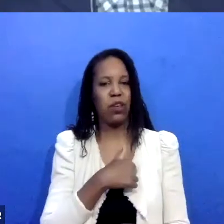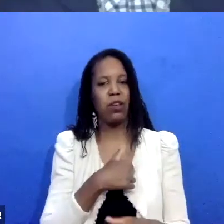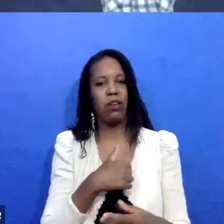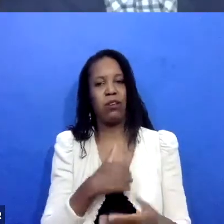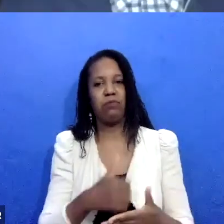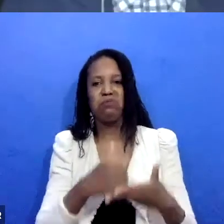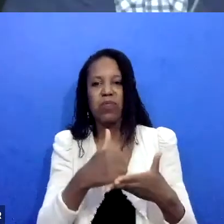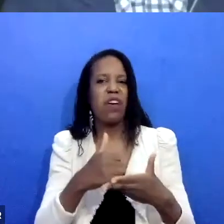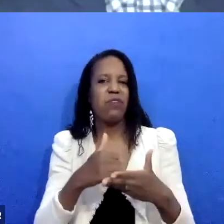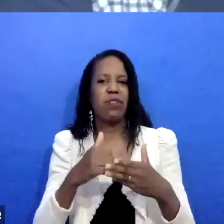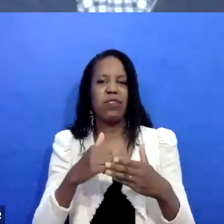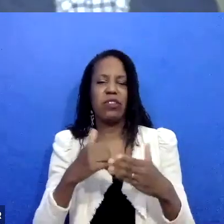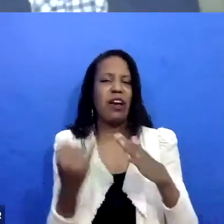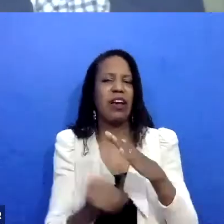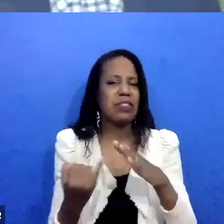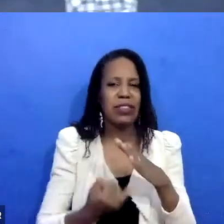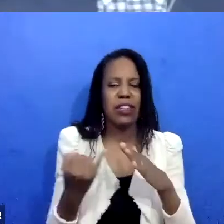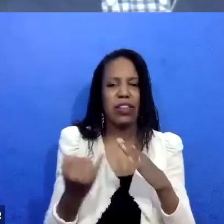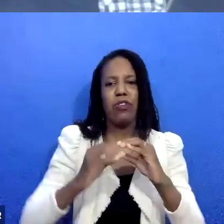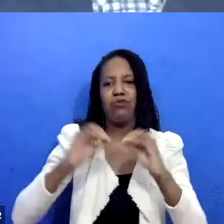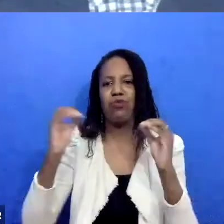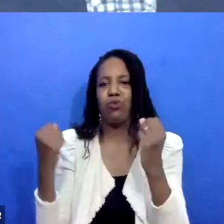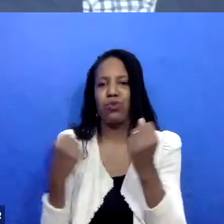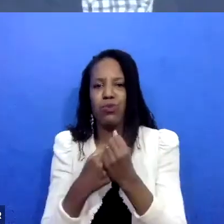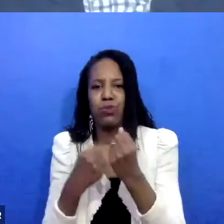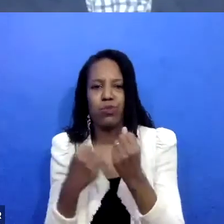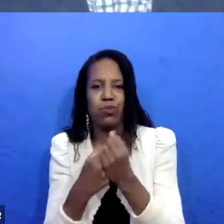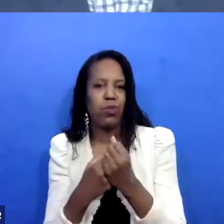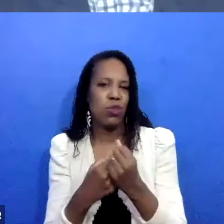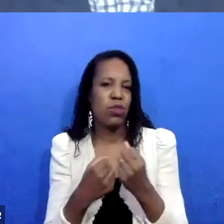folks in their lives. So that happens every now and then, but not, not super often.